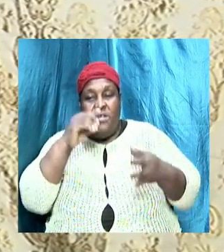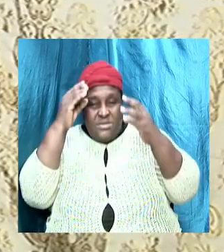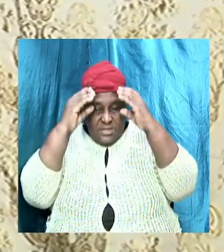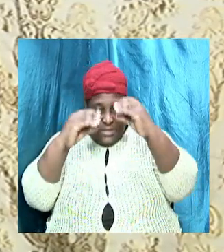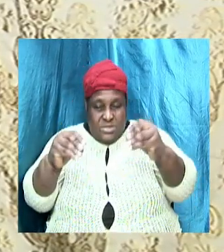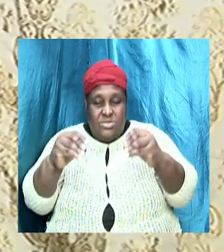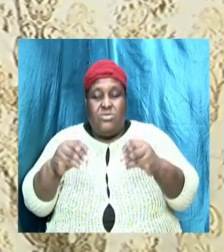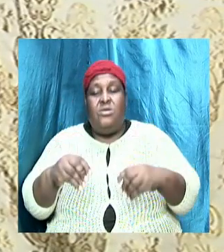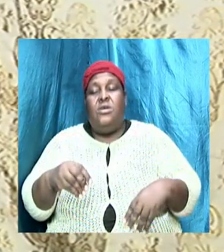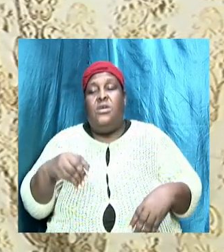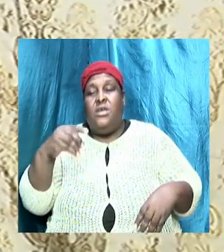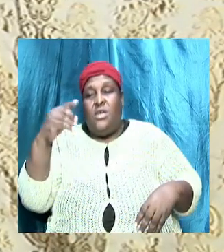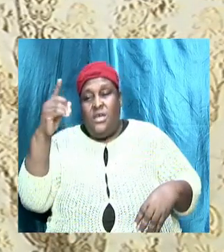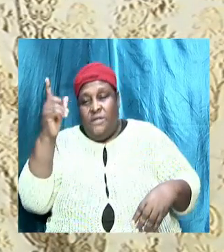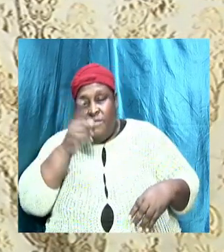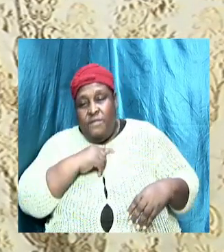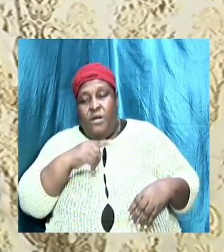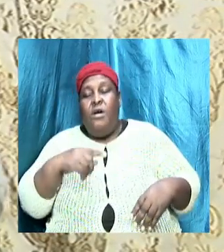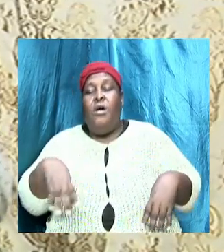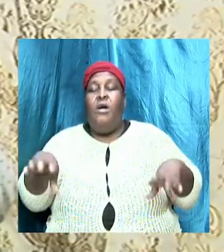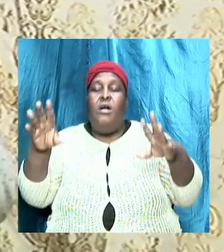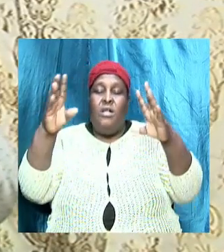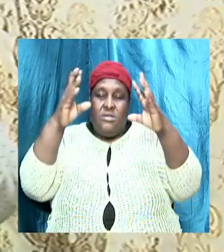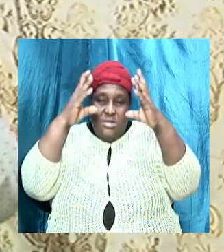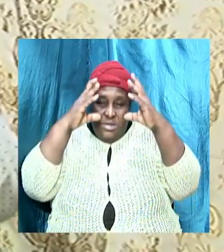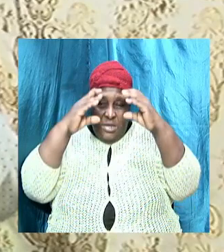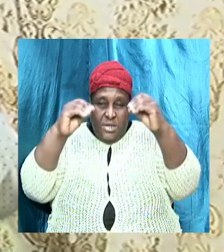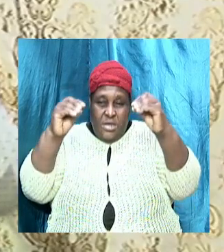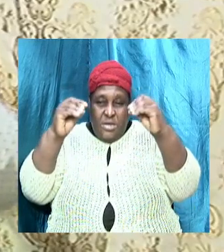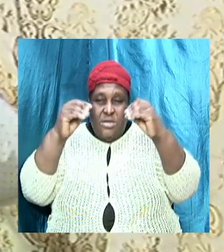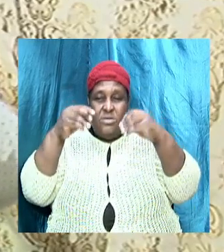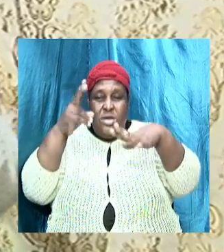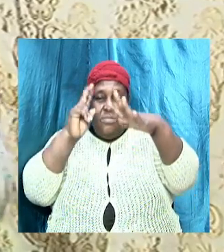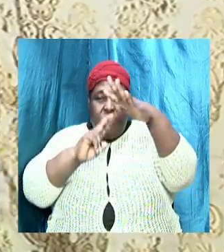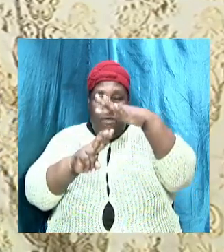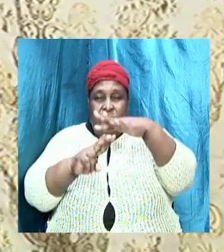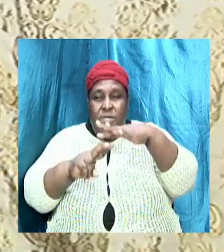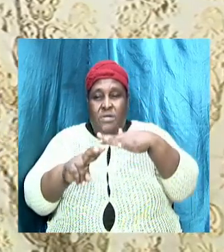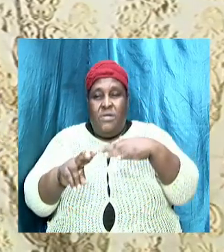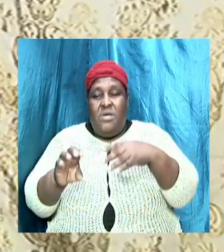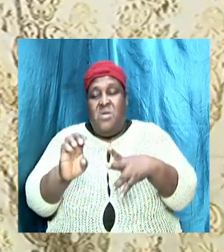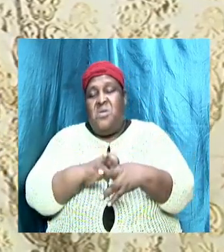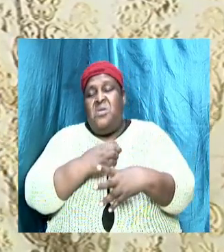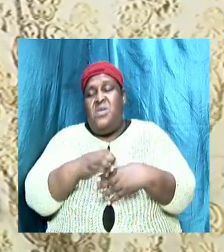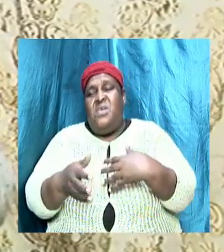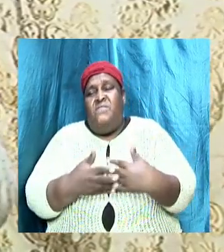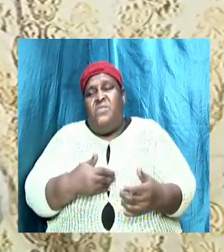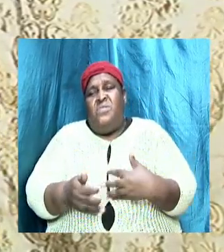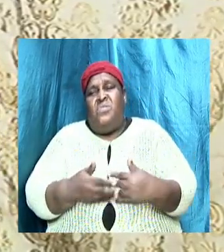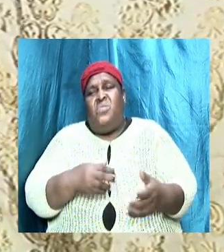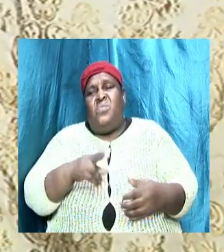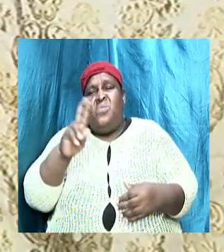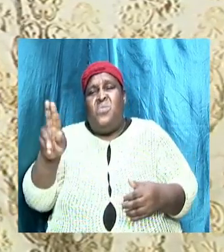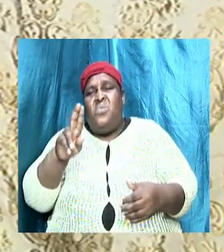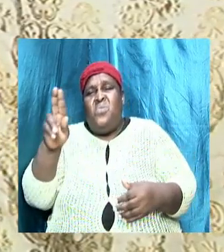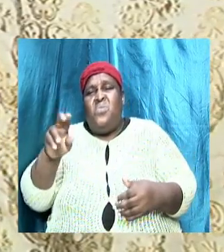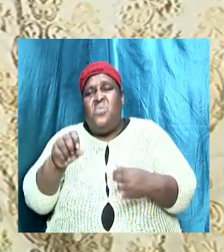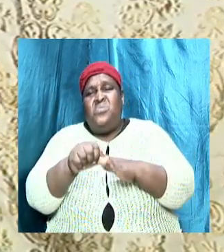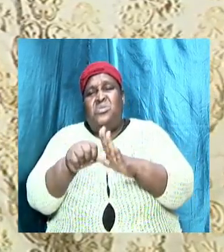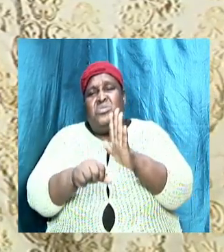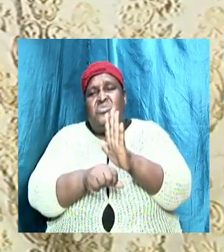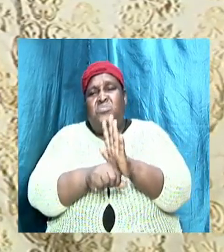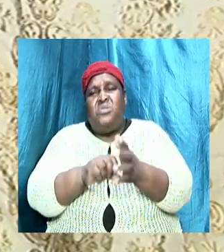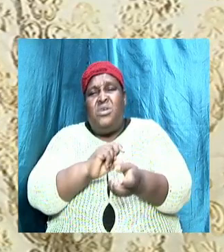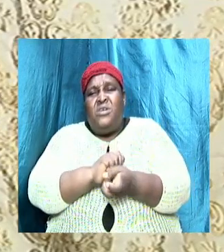and false prophetess they have now even though they might use a scripture but they're changing up